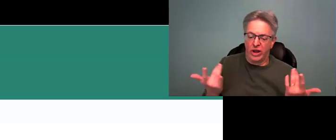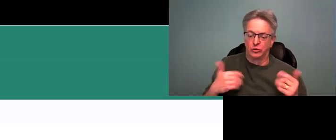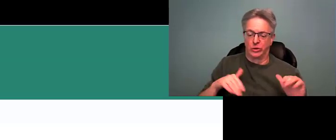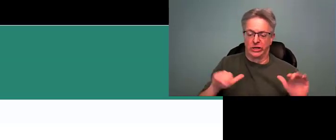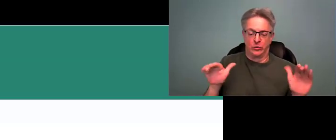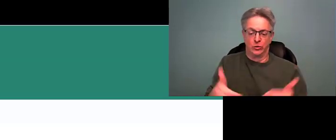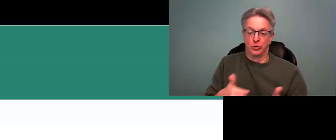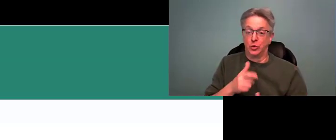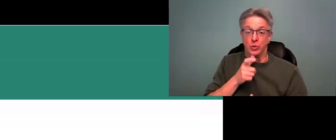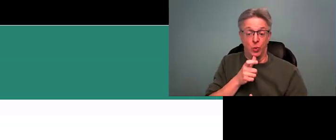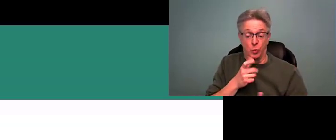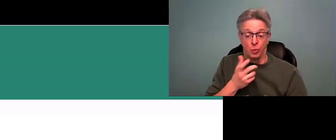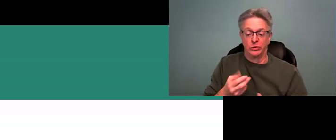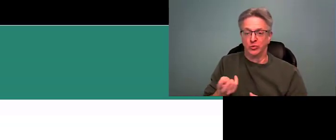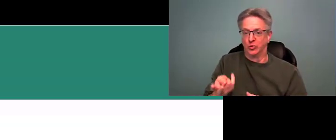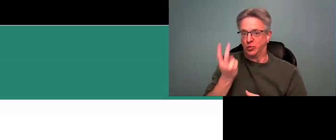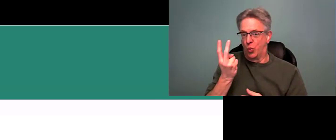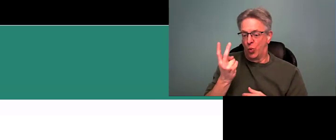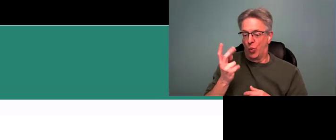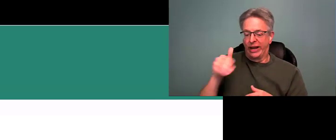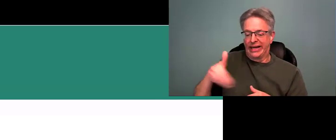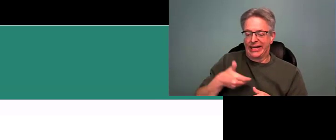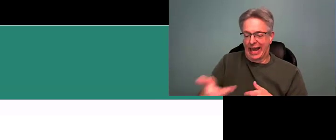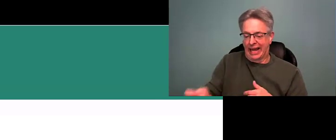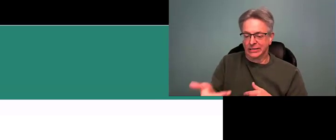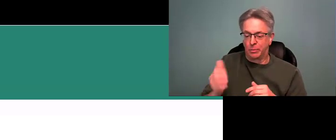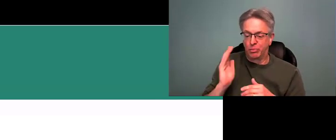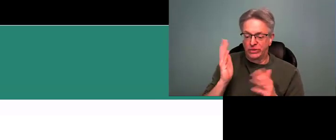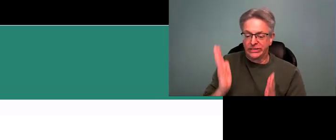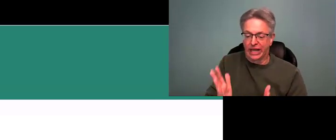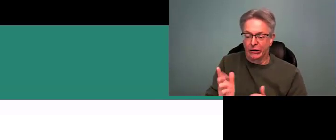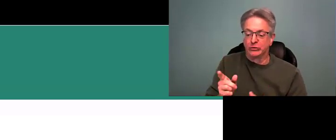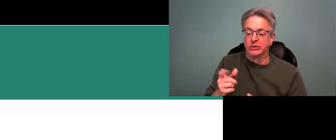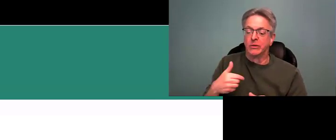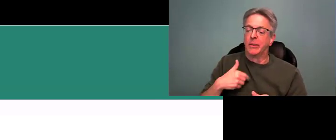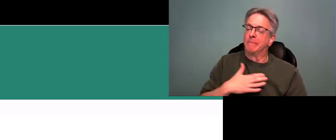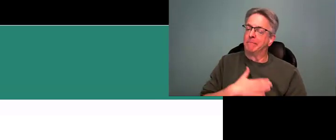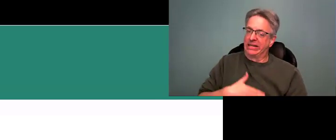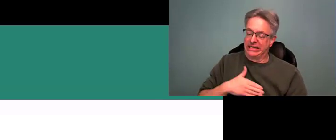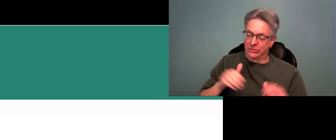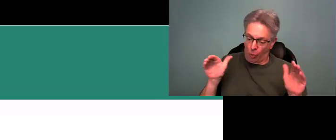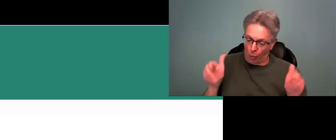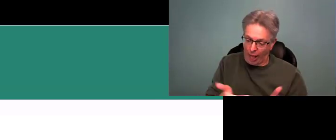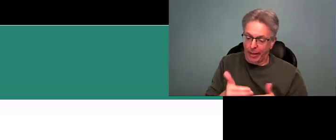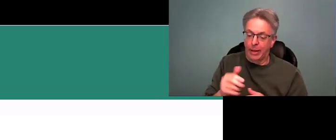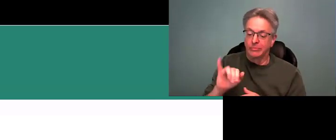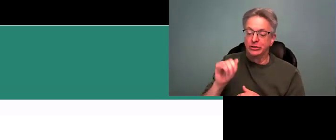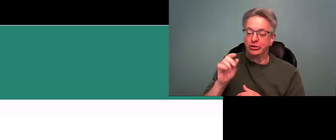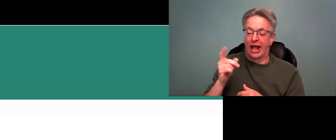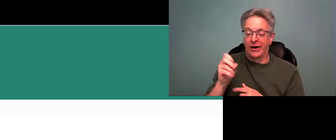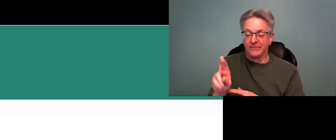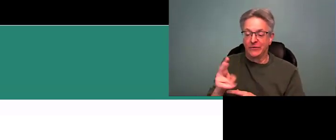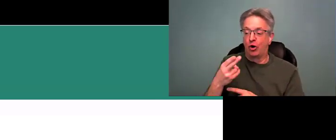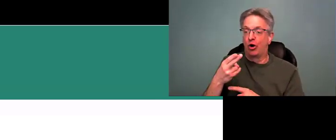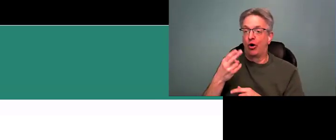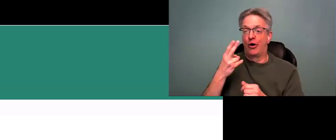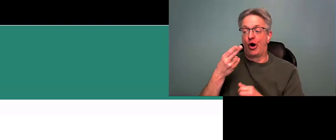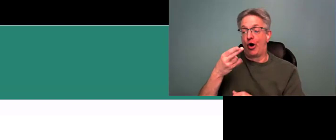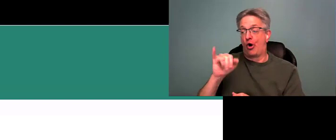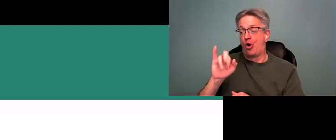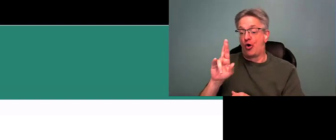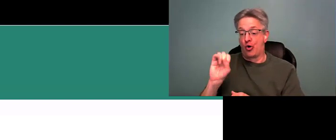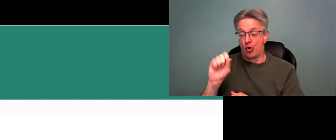And today I am thrilled to introduce our two guest presenters we have today. Please do welcome